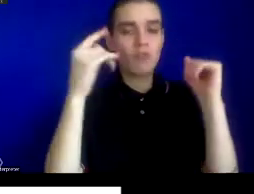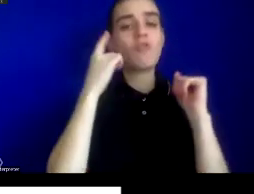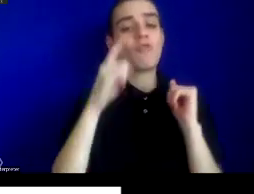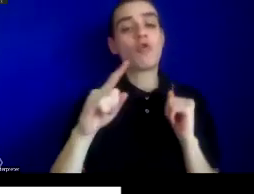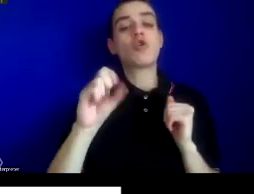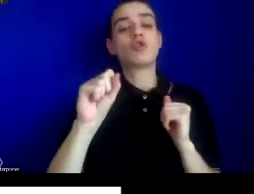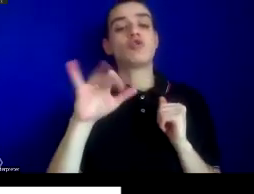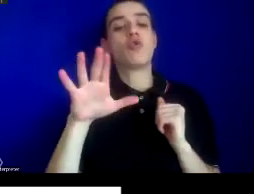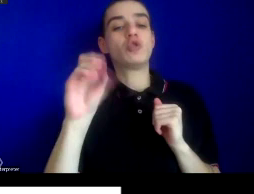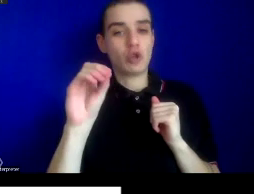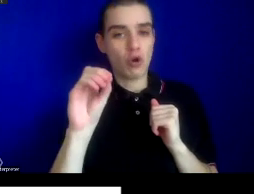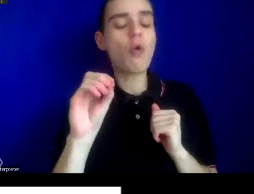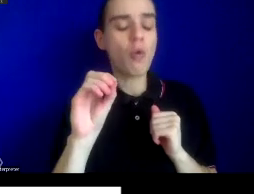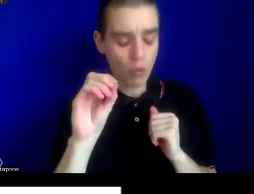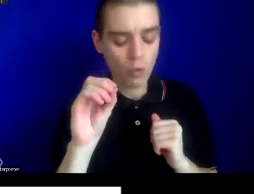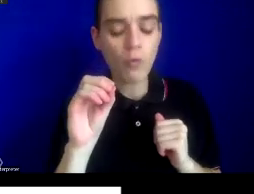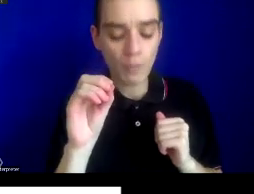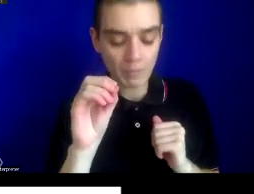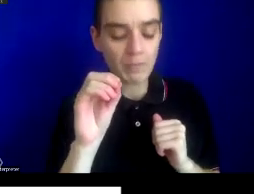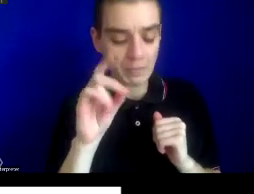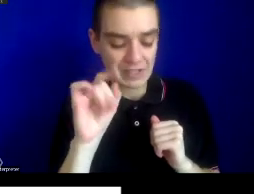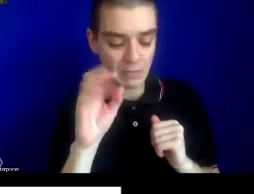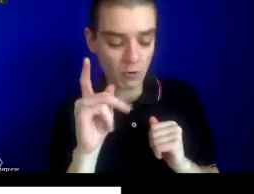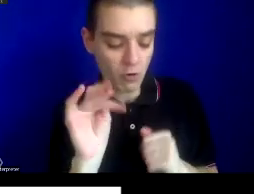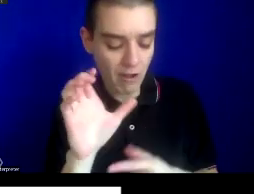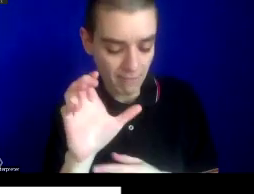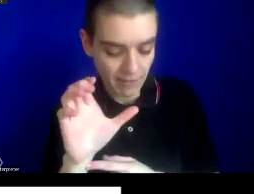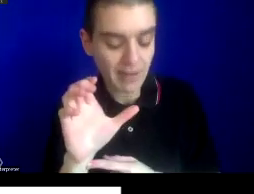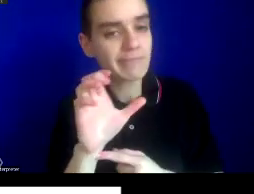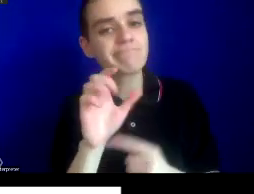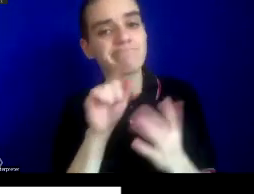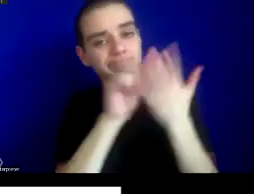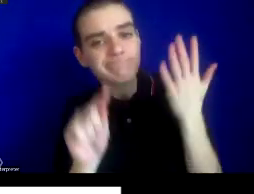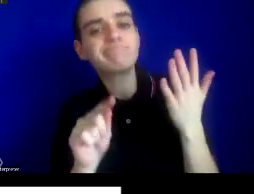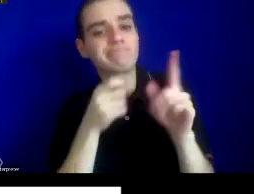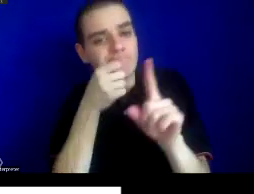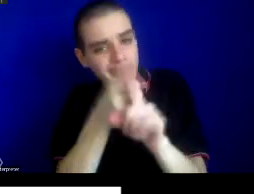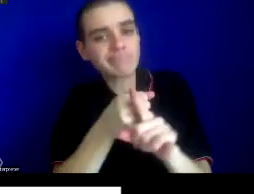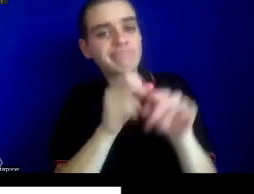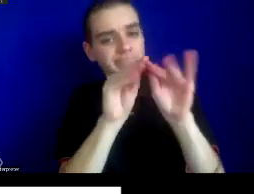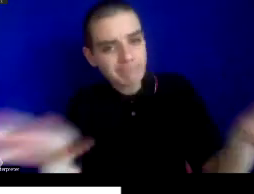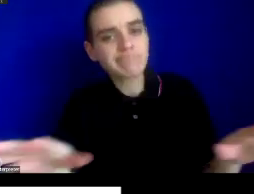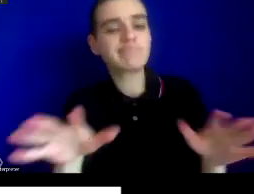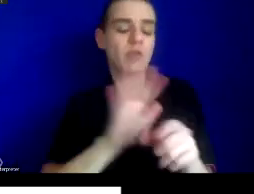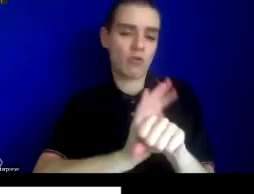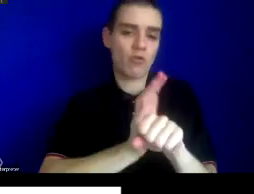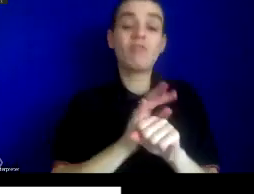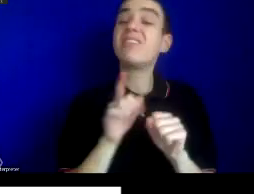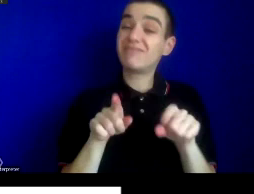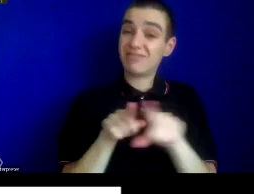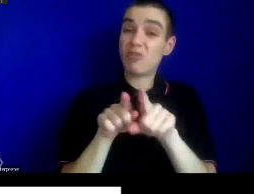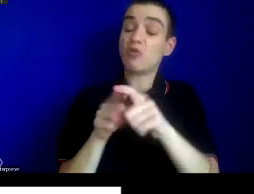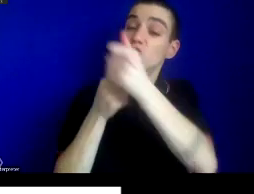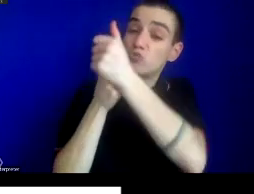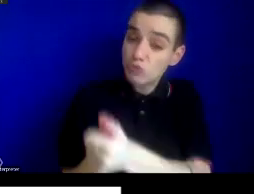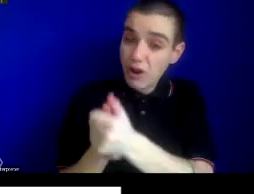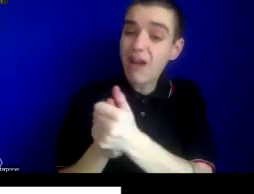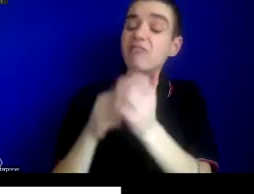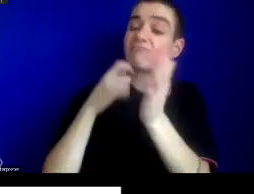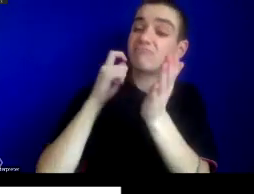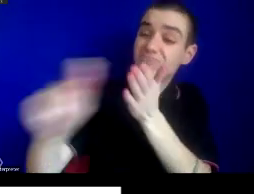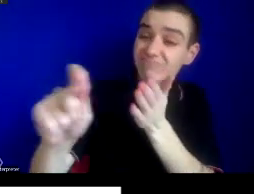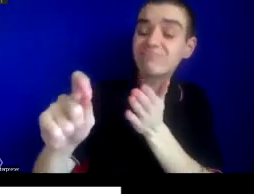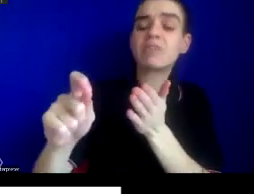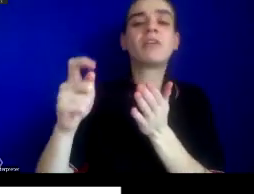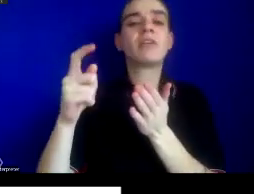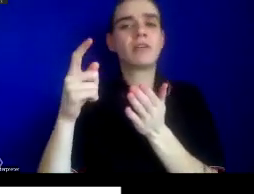factors that influence the spread of COVID-19. In addition, he has helped to draft recommendations for safe, informed, effective,